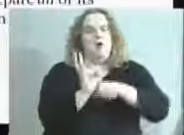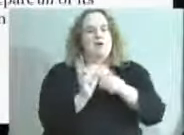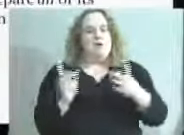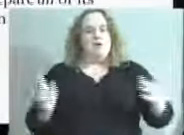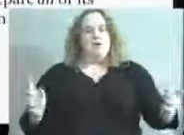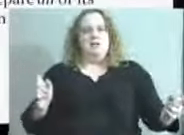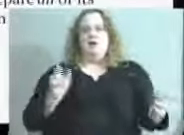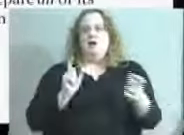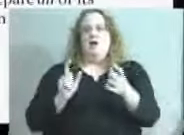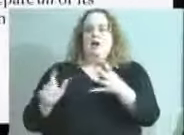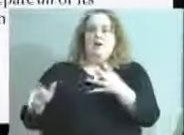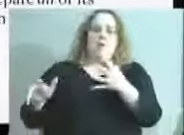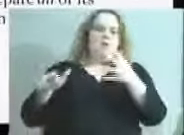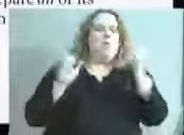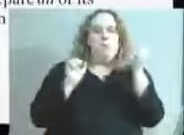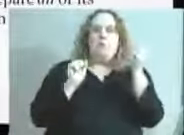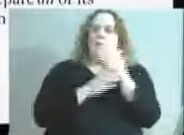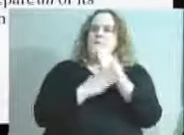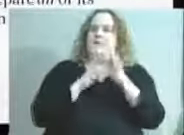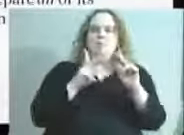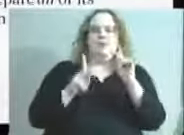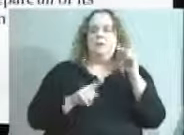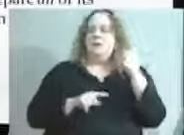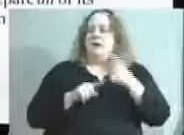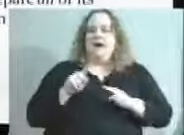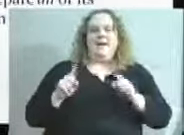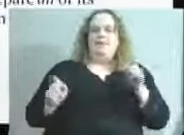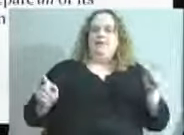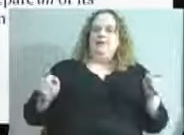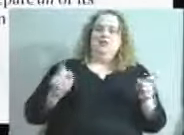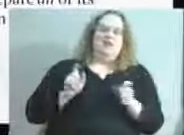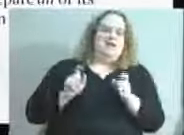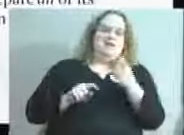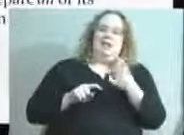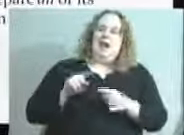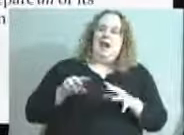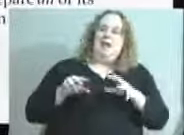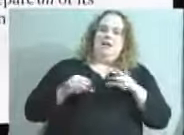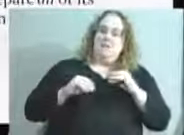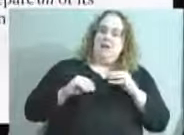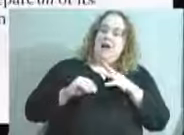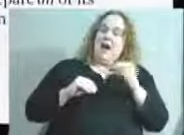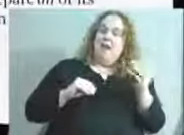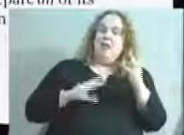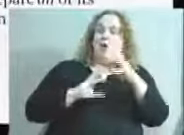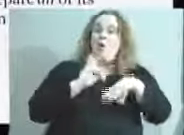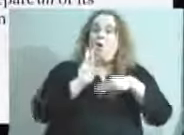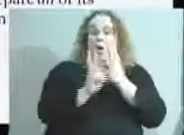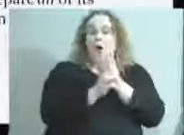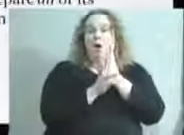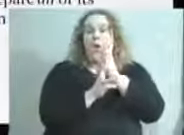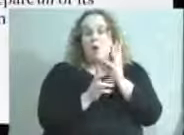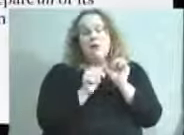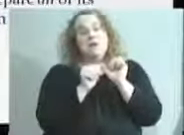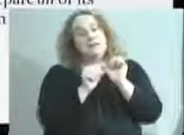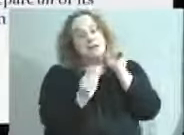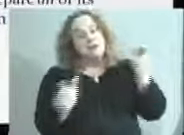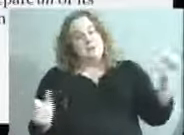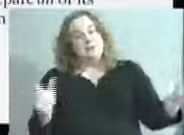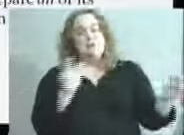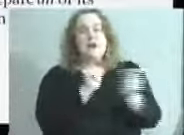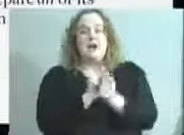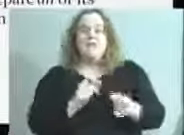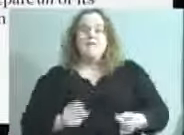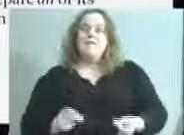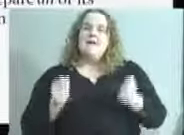rapidly than some people's ability to adapt to it. And we are going to be in an increasingly rapidly changing global world, so our ability to